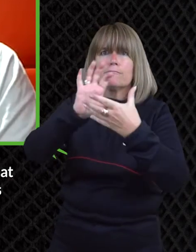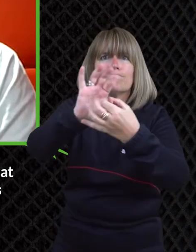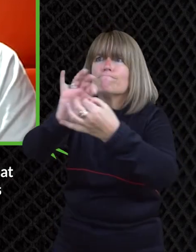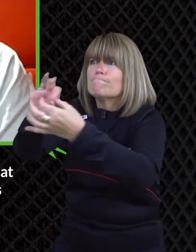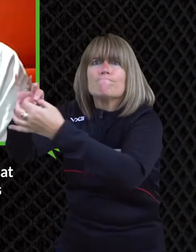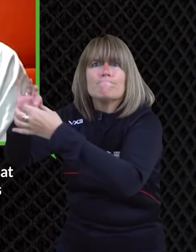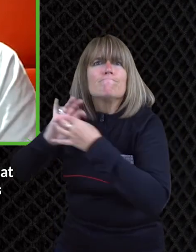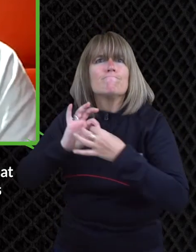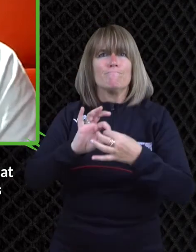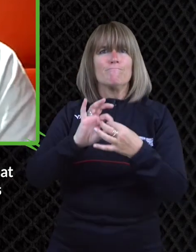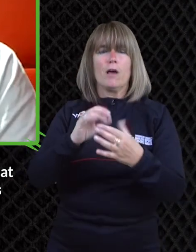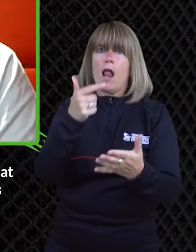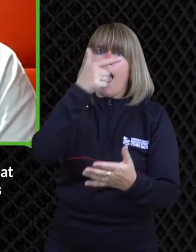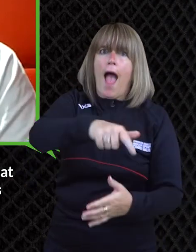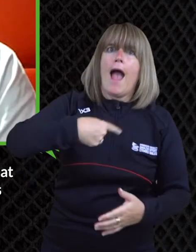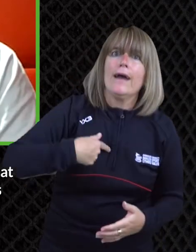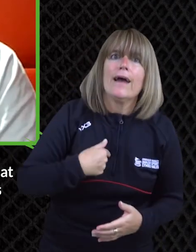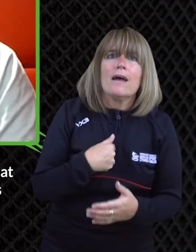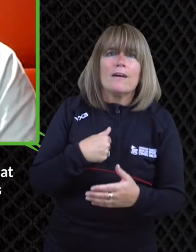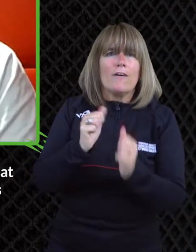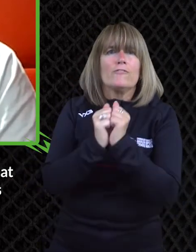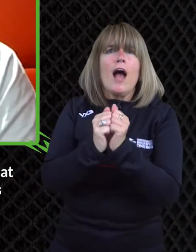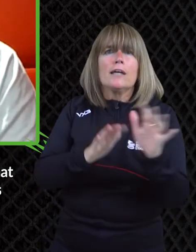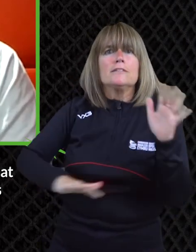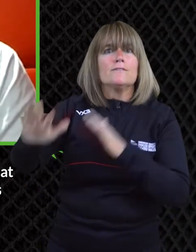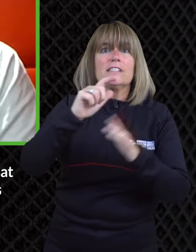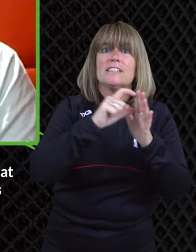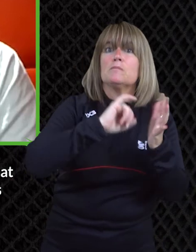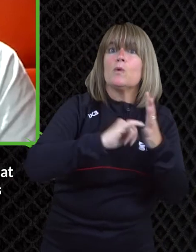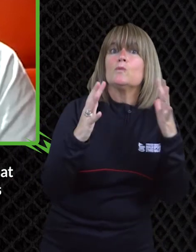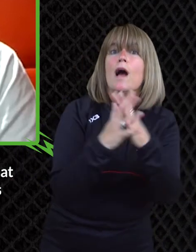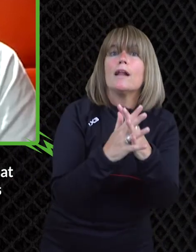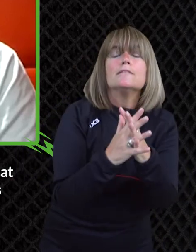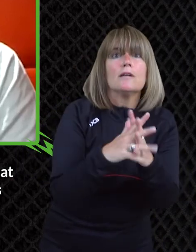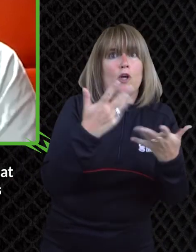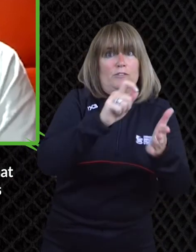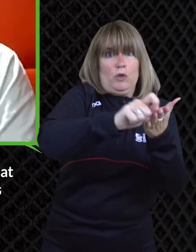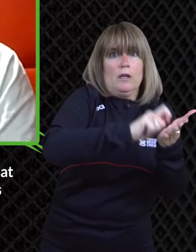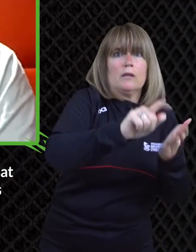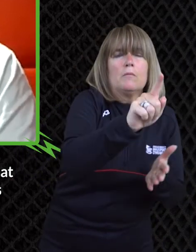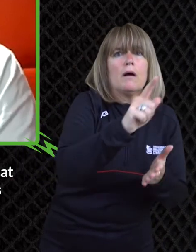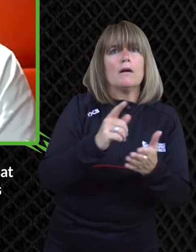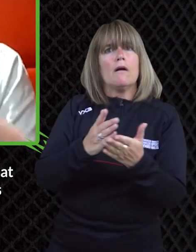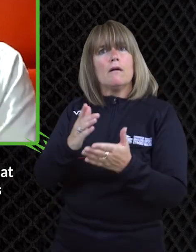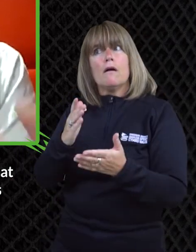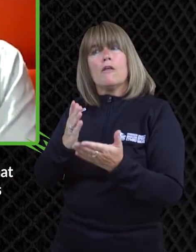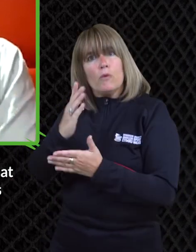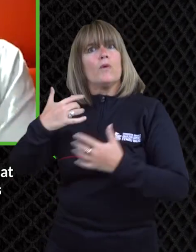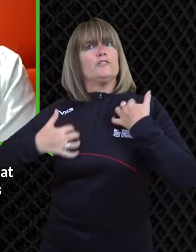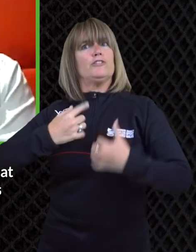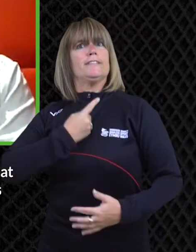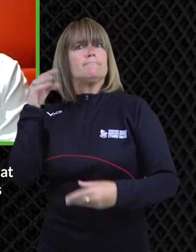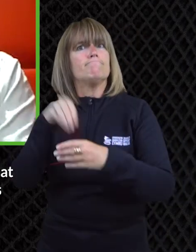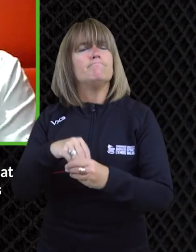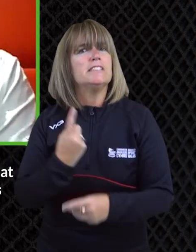aspiring journalist just keep going it might seem like you're hitting walls but something good will come as long as you've got that passion i think it's that driving